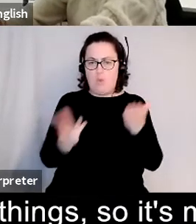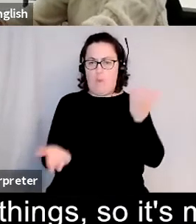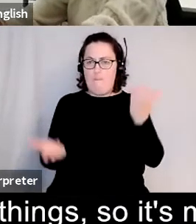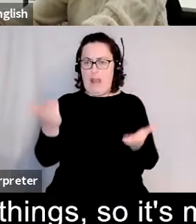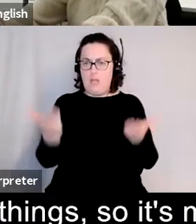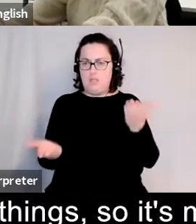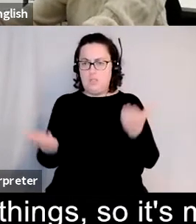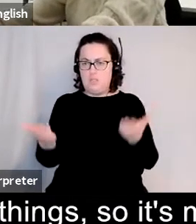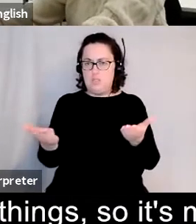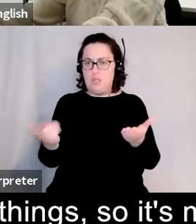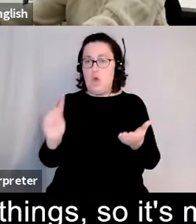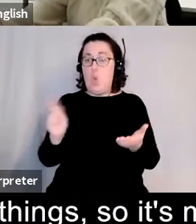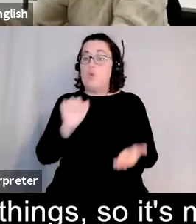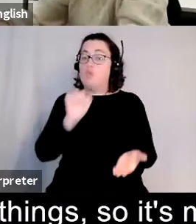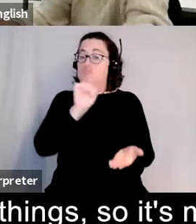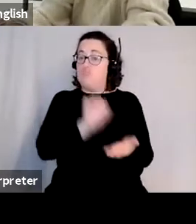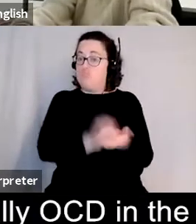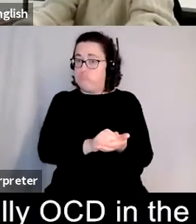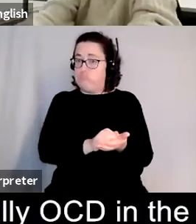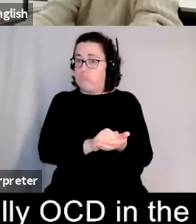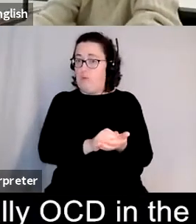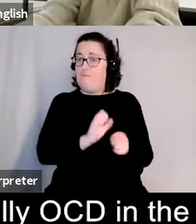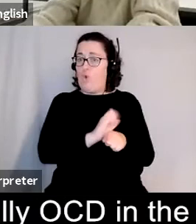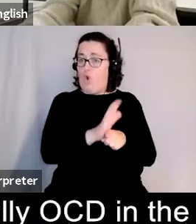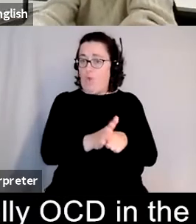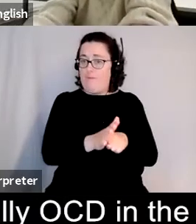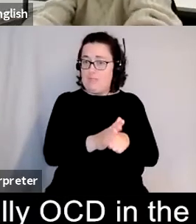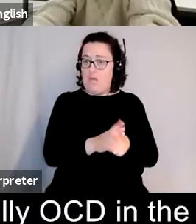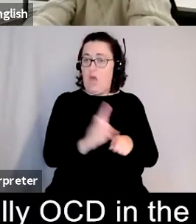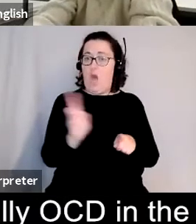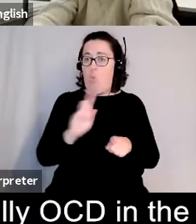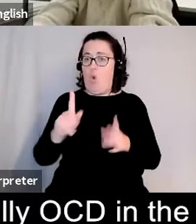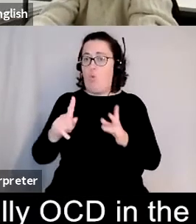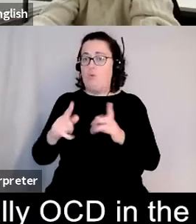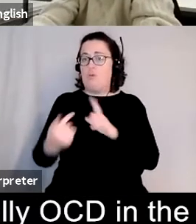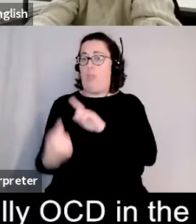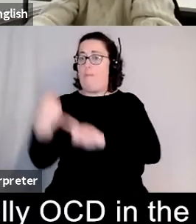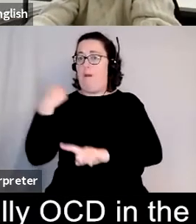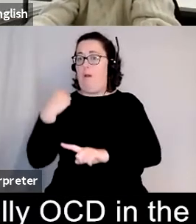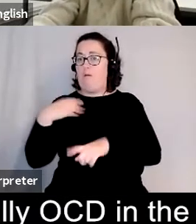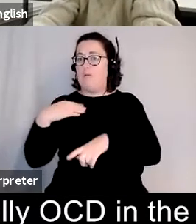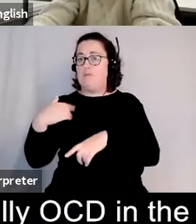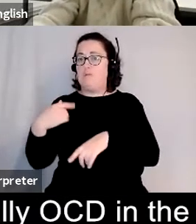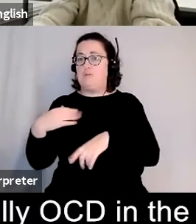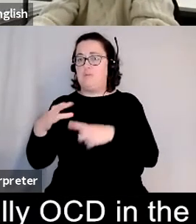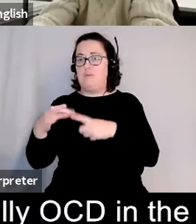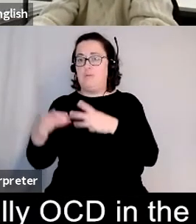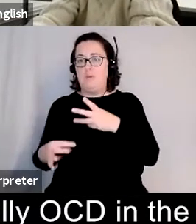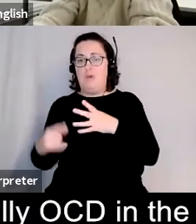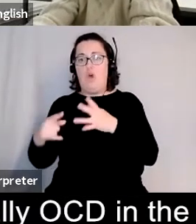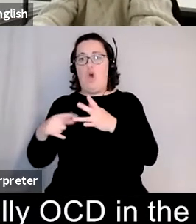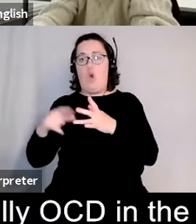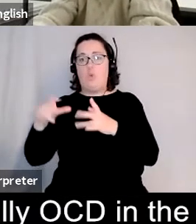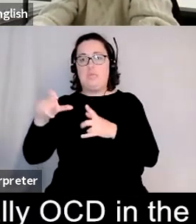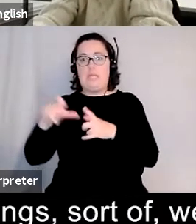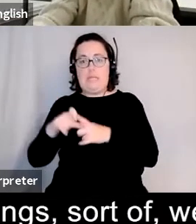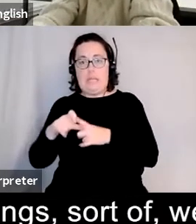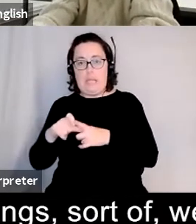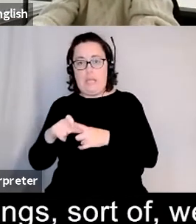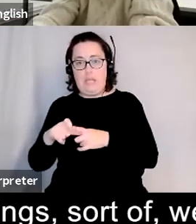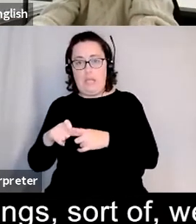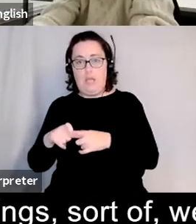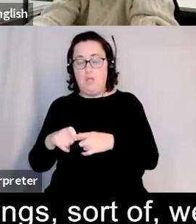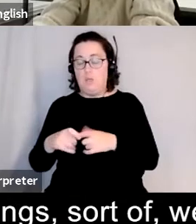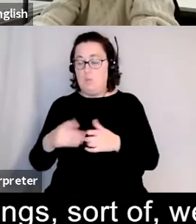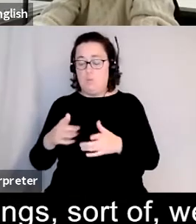what's right for covid and what was really ocd in the past and also at the beginning not being able to go out and